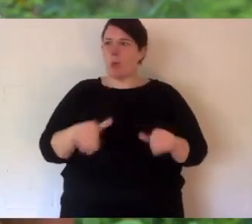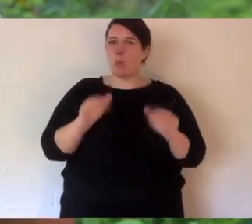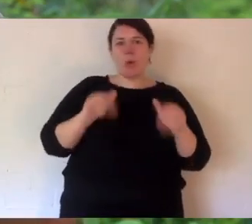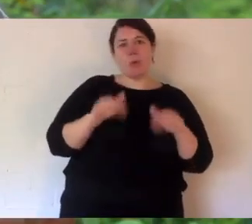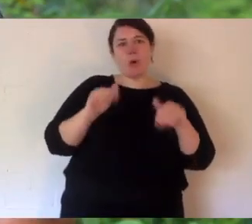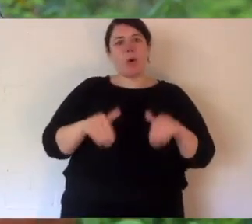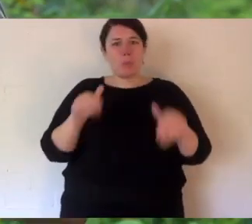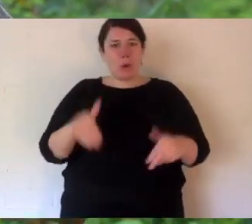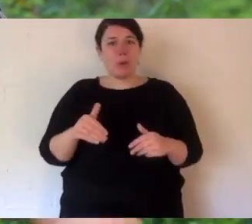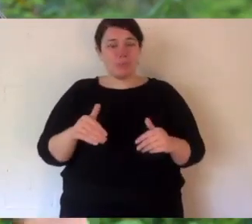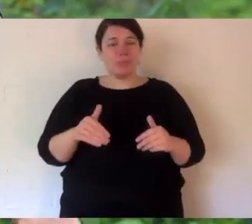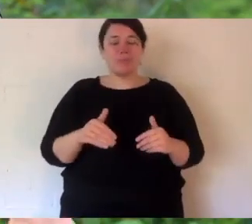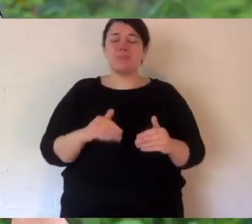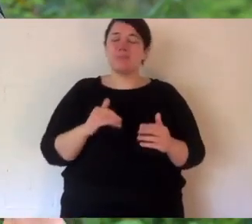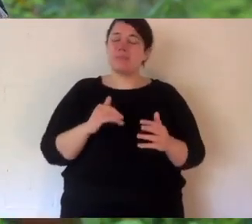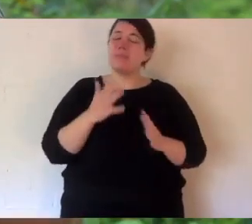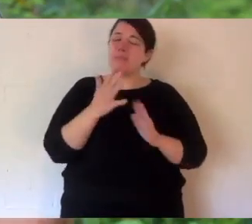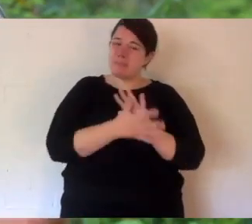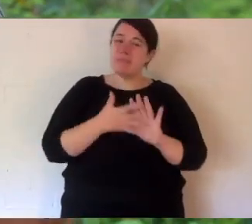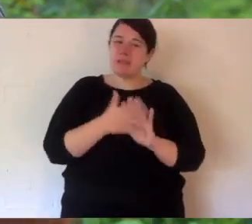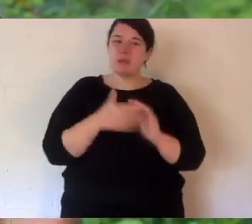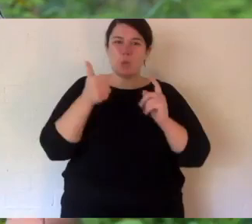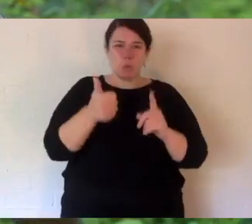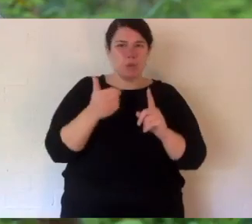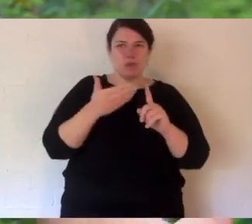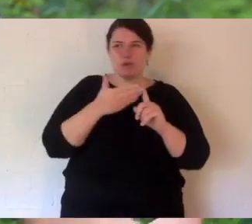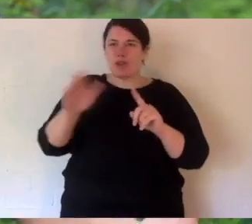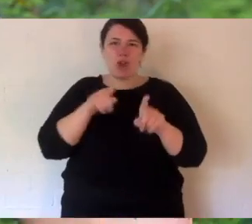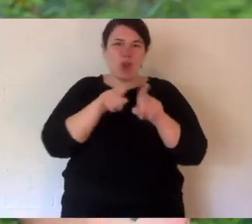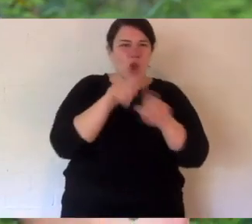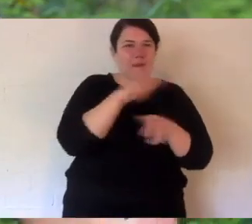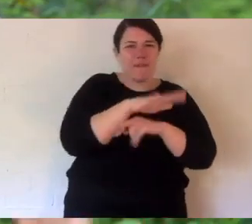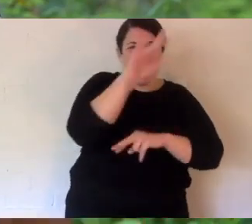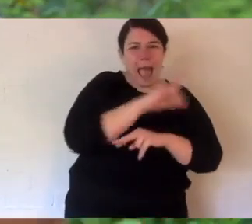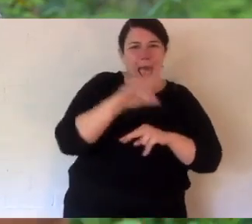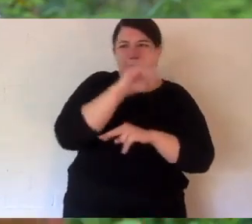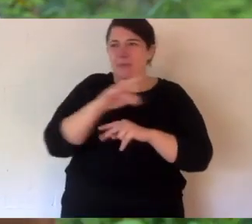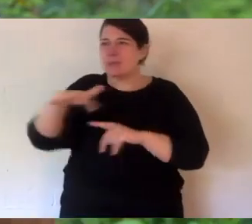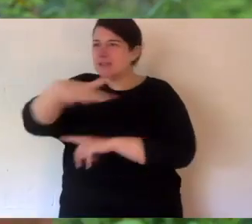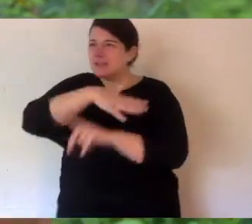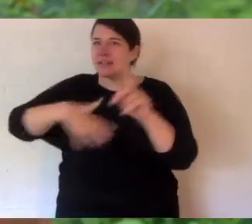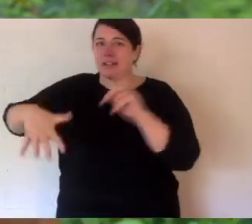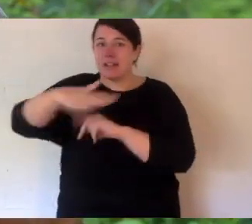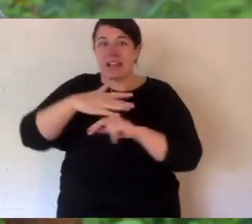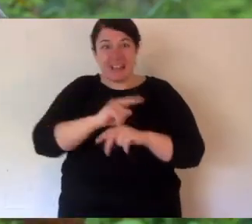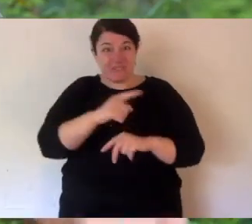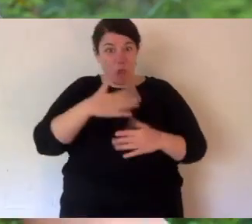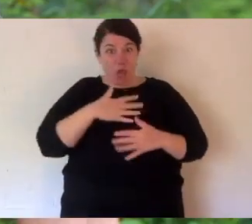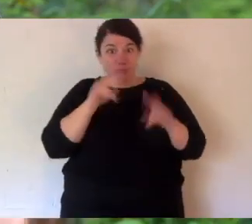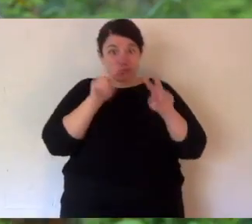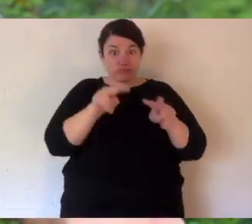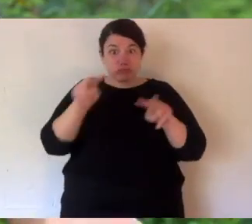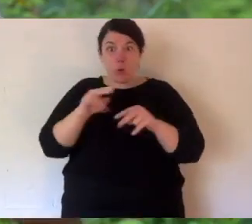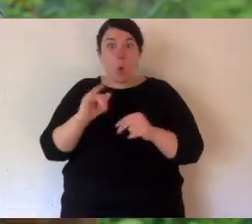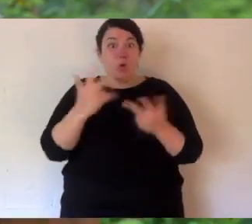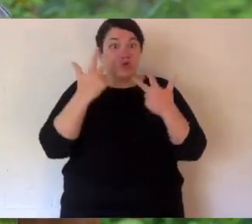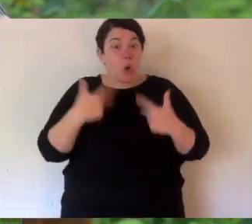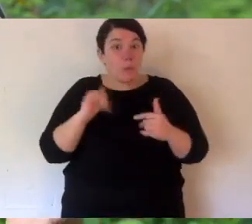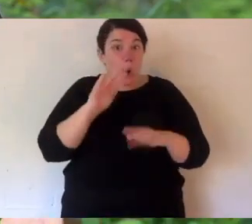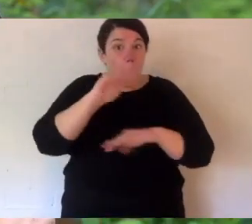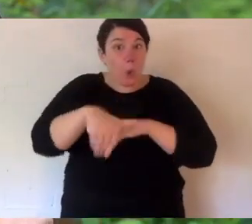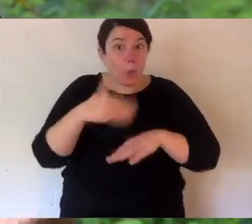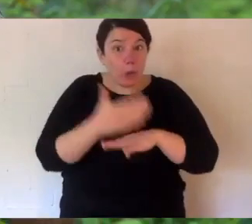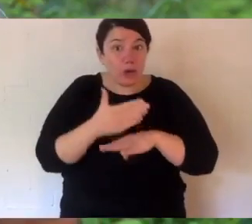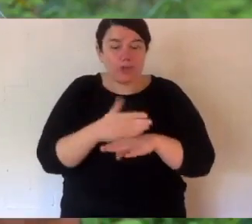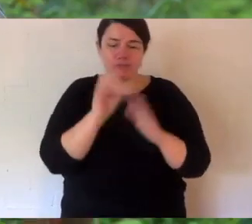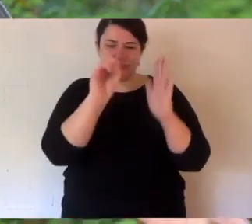moment, like you probably do too. So this is a great distraction for us and hopefully you. If you like what you've seen or want to show me